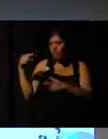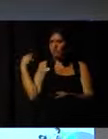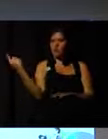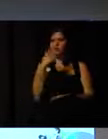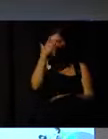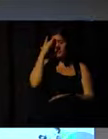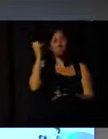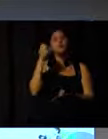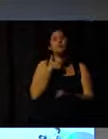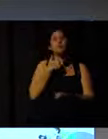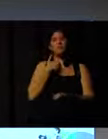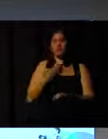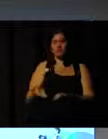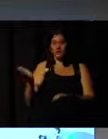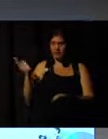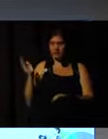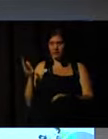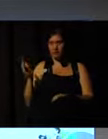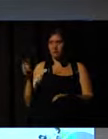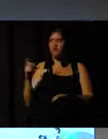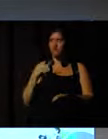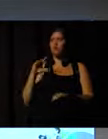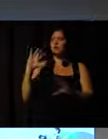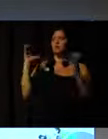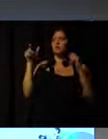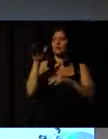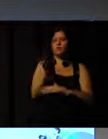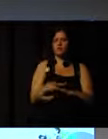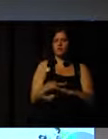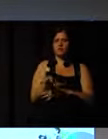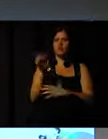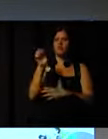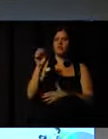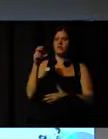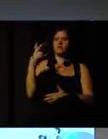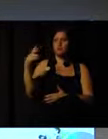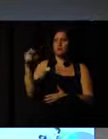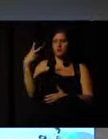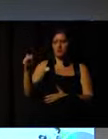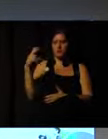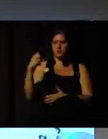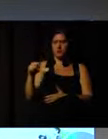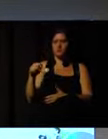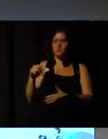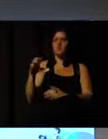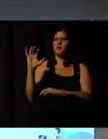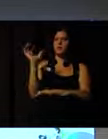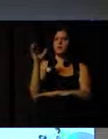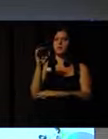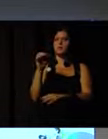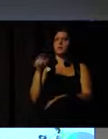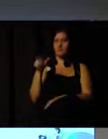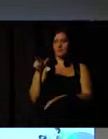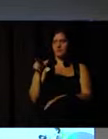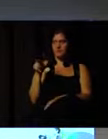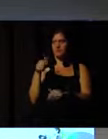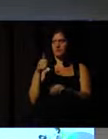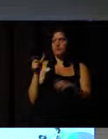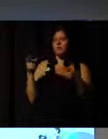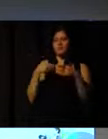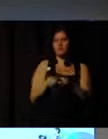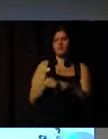an event, and I invite you all, if I may, we're having an event in